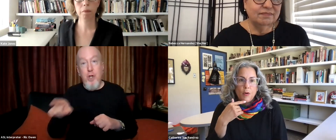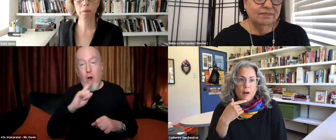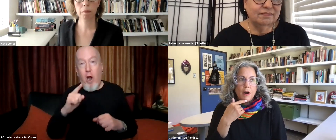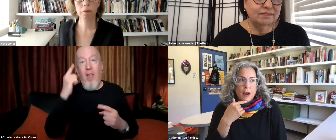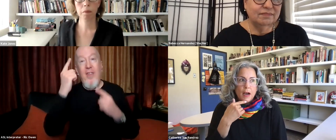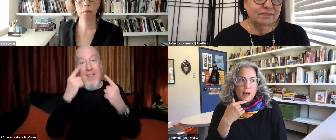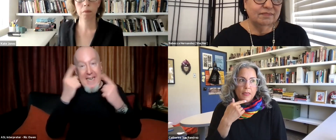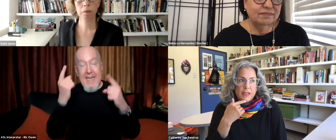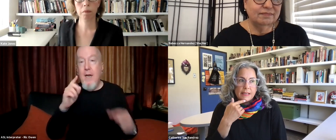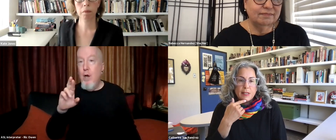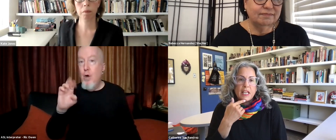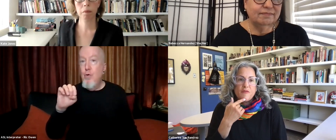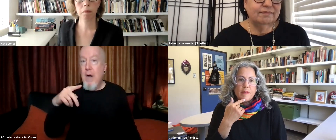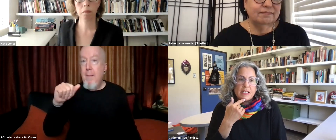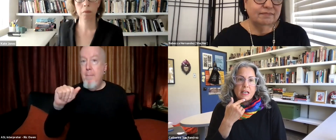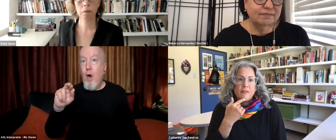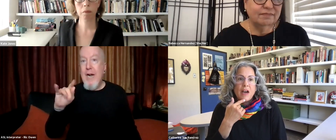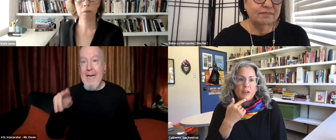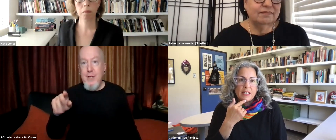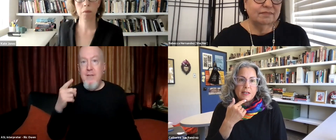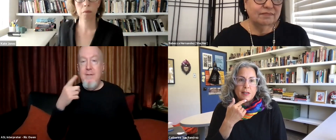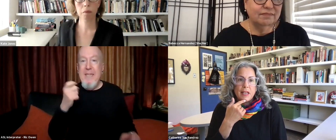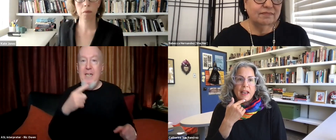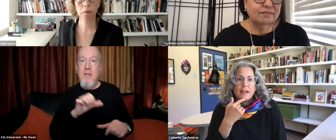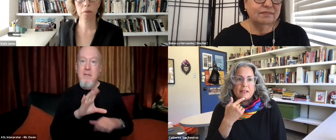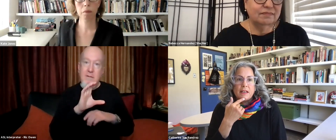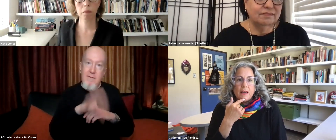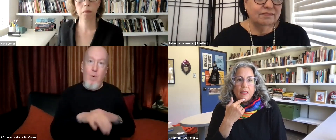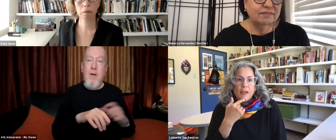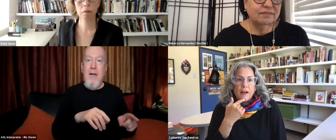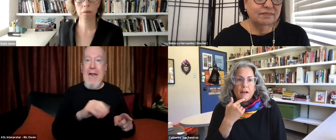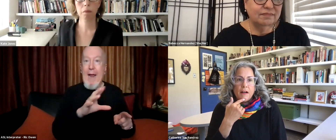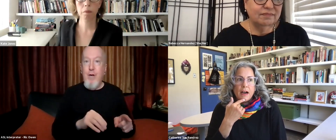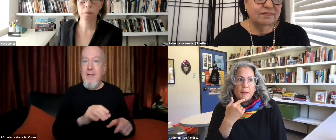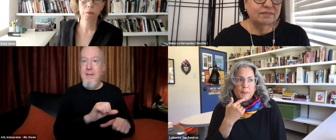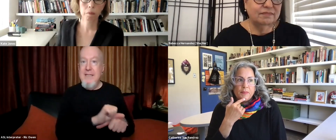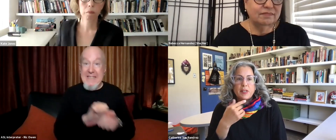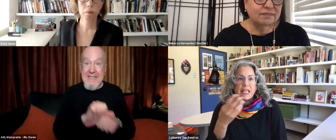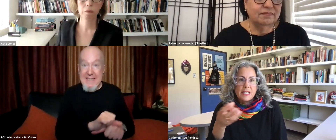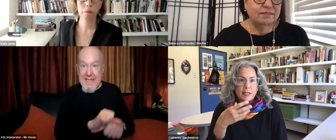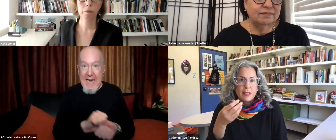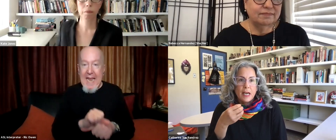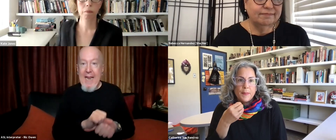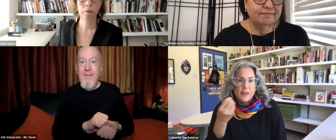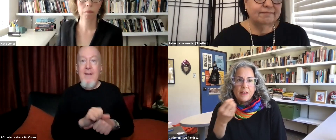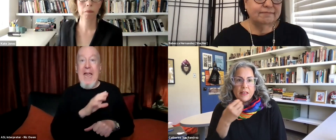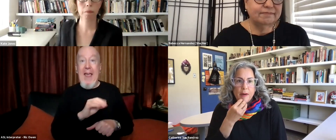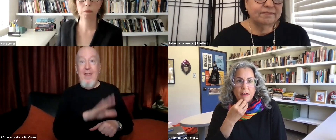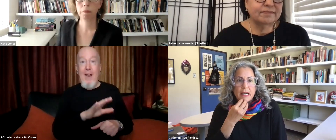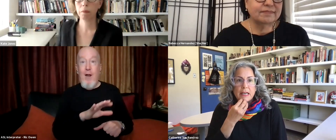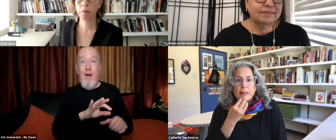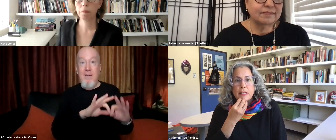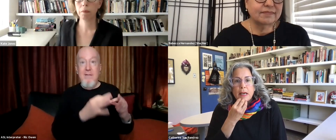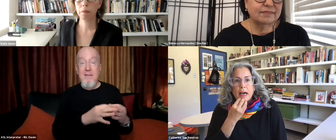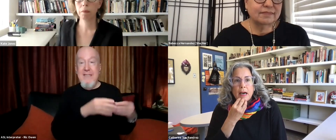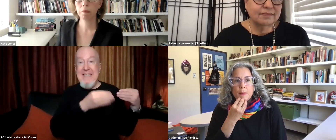for the enslavement of Africans and their descendants in